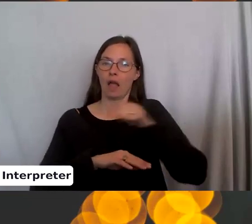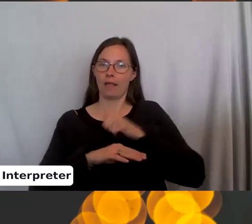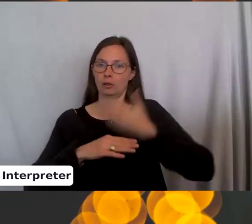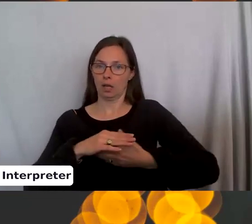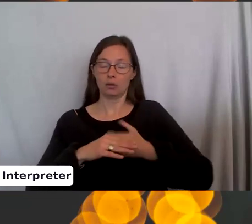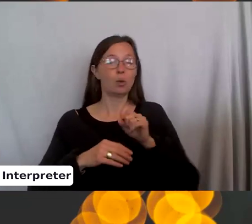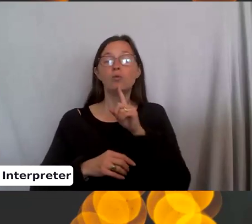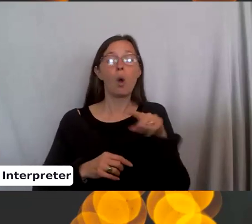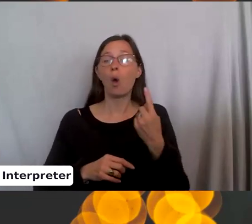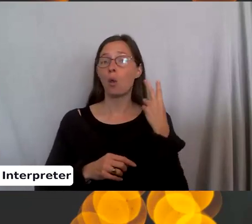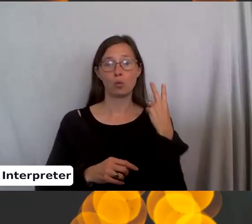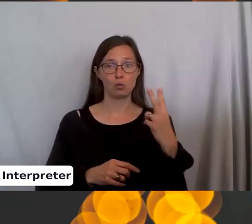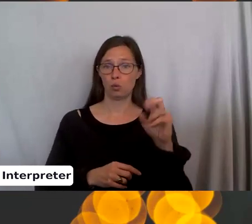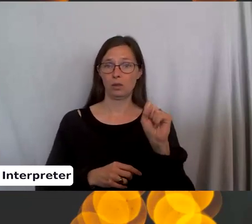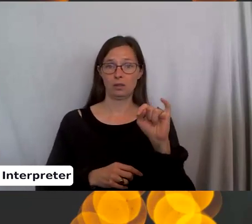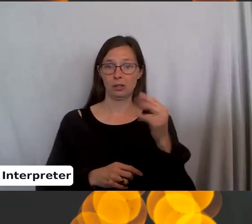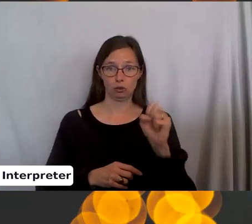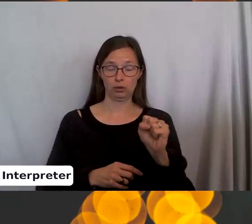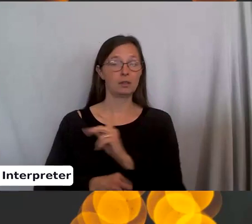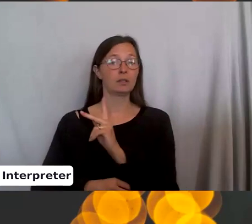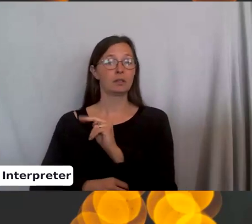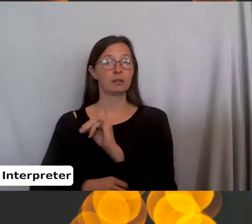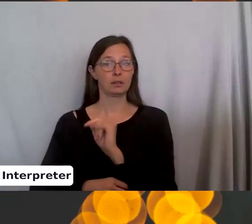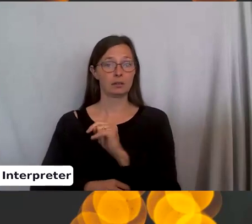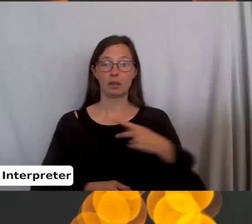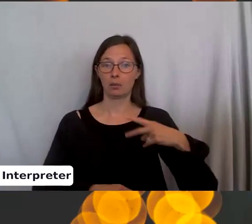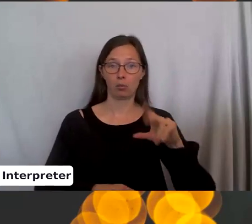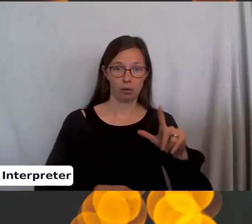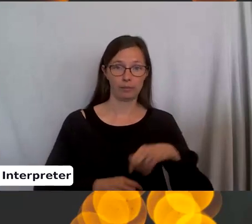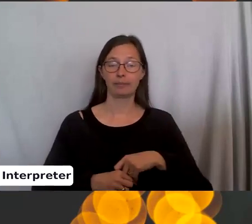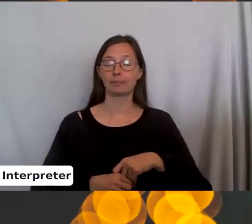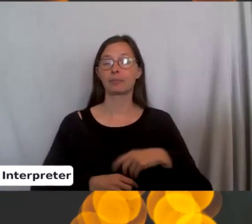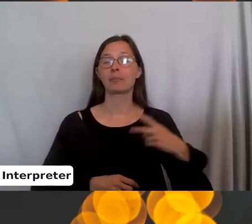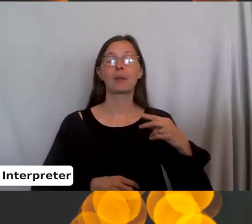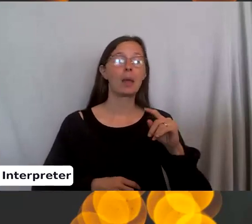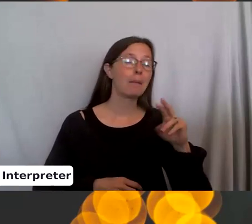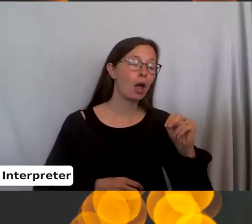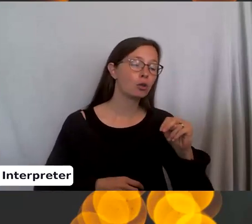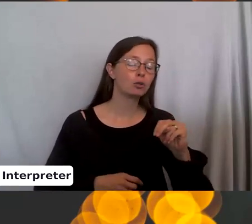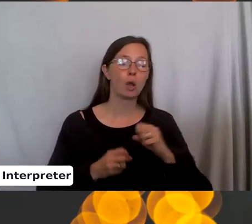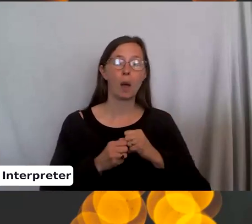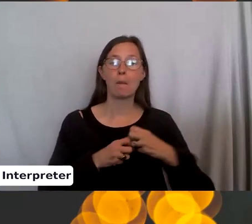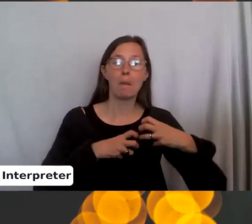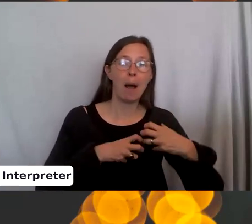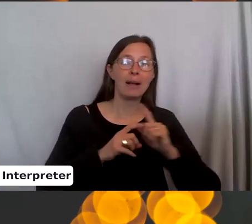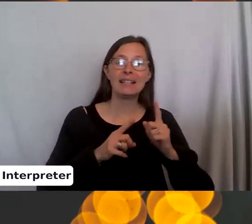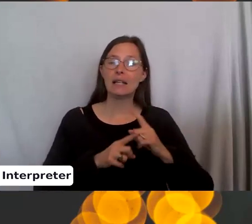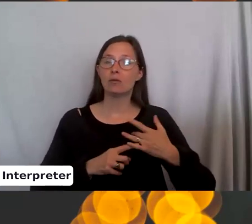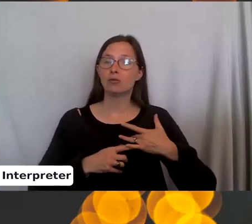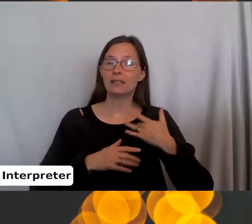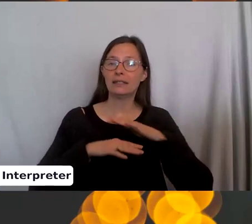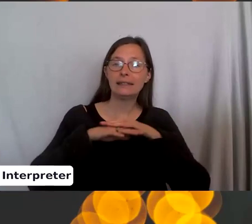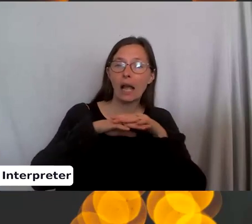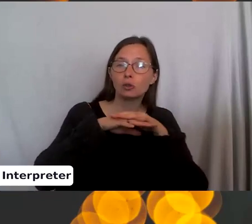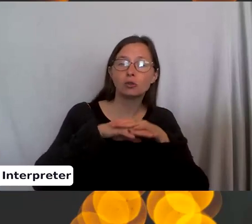stitches in knitting. There's knitting and purling. Patterns, uh, baubles, different textured knits. All of them are just some